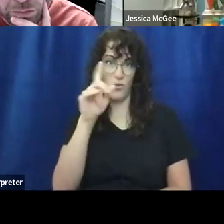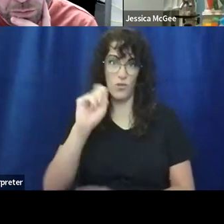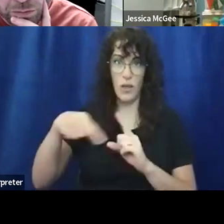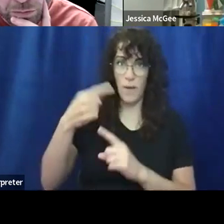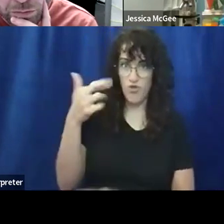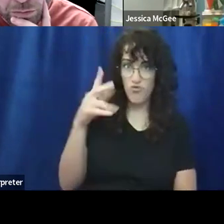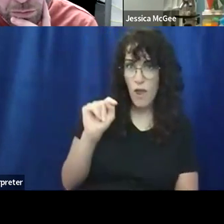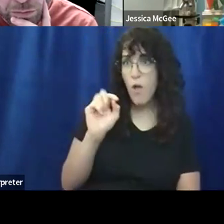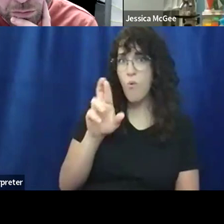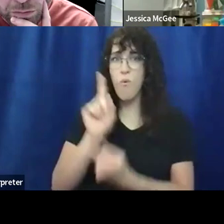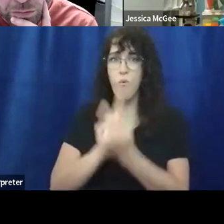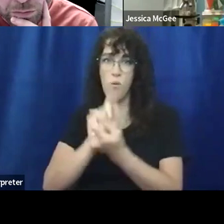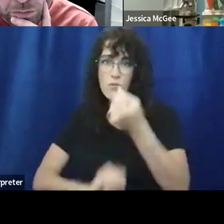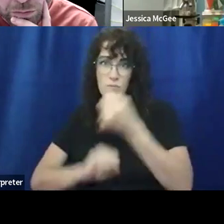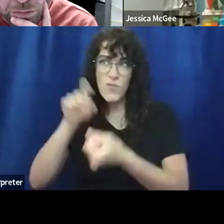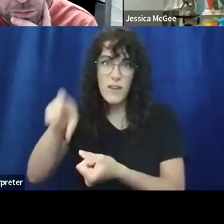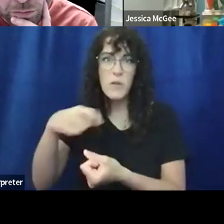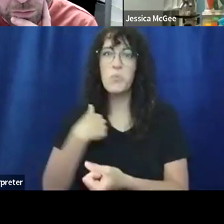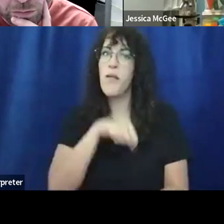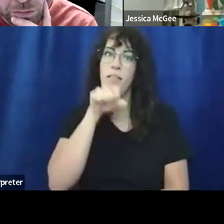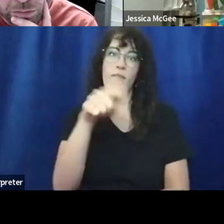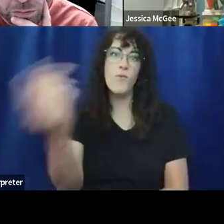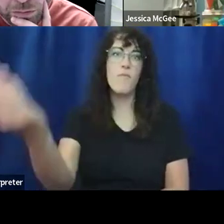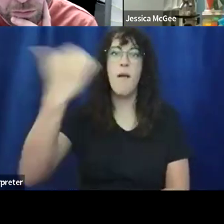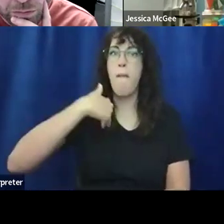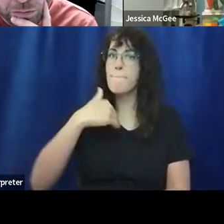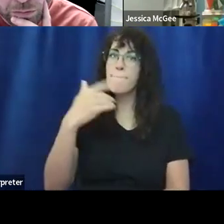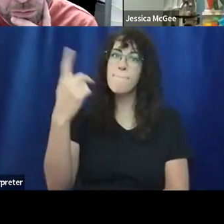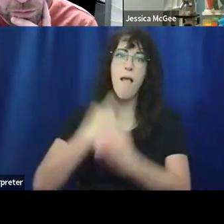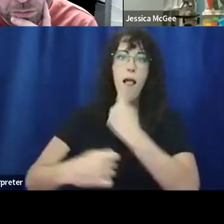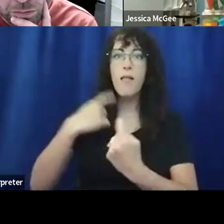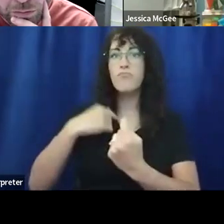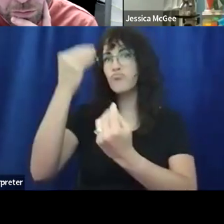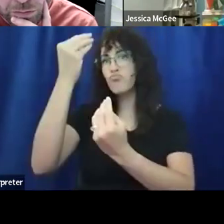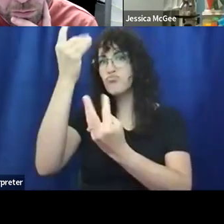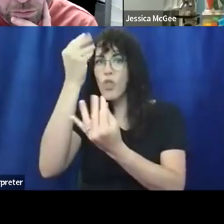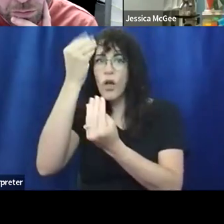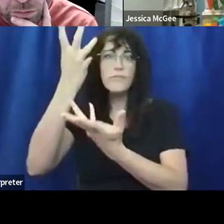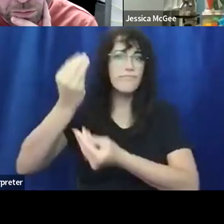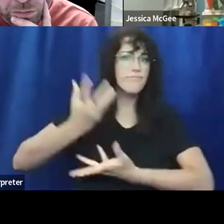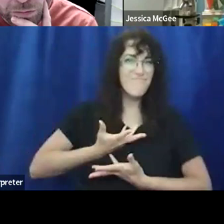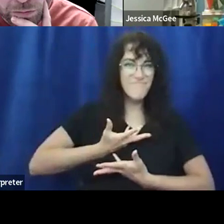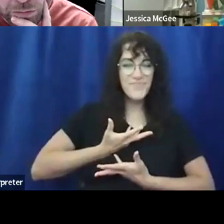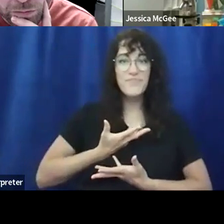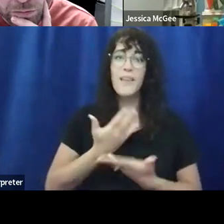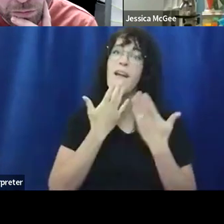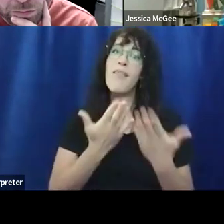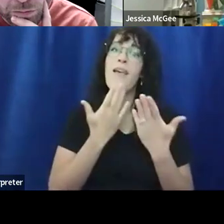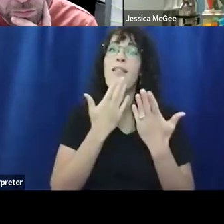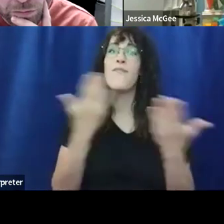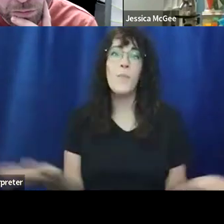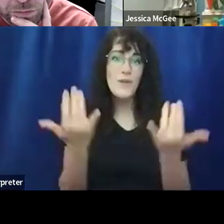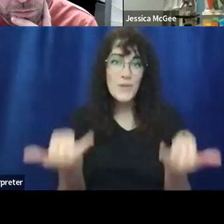some one-on-one support, we would love to have you bring your questions, bring your thoughts there. Um, thank you all so much for being here.